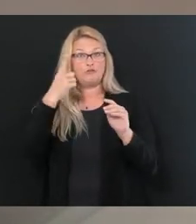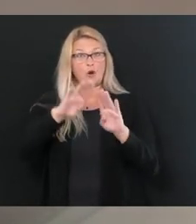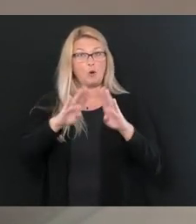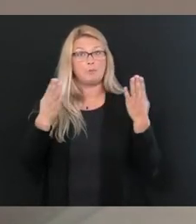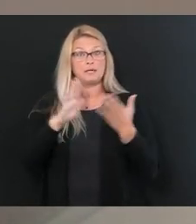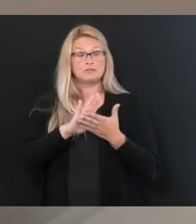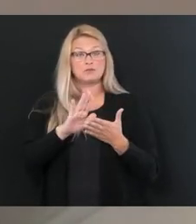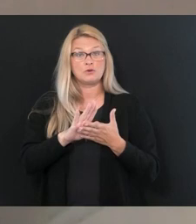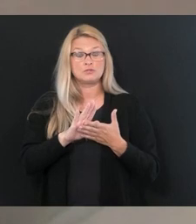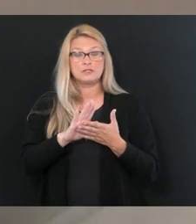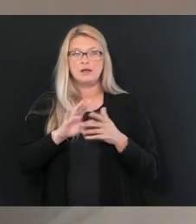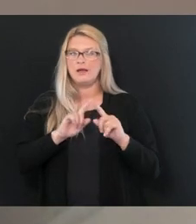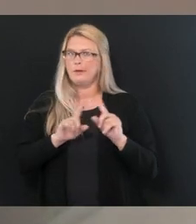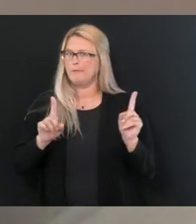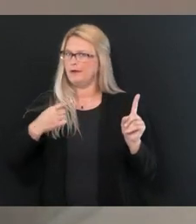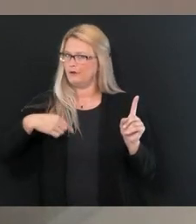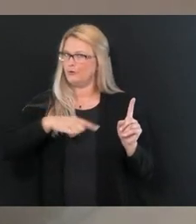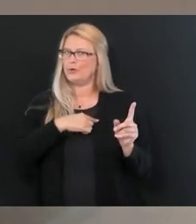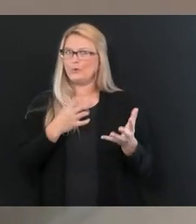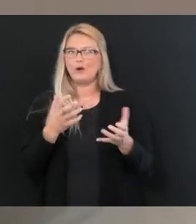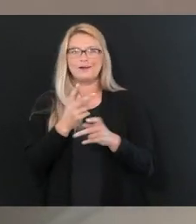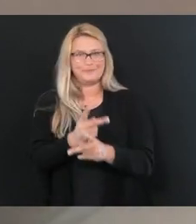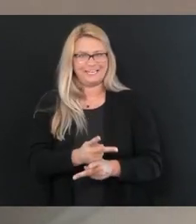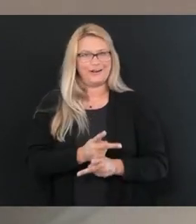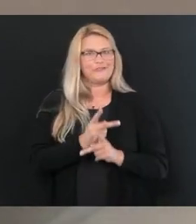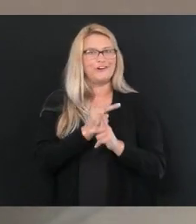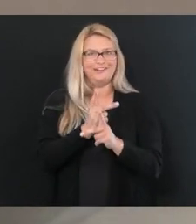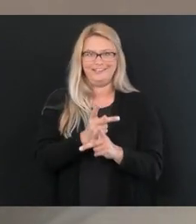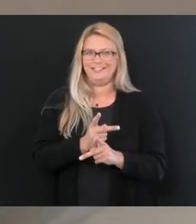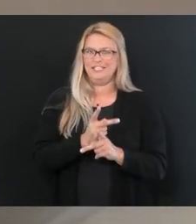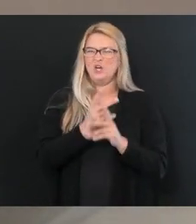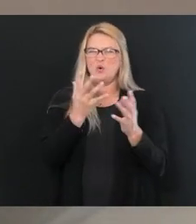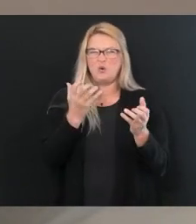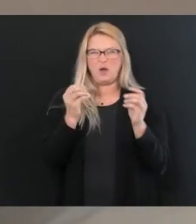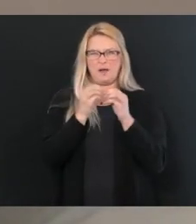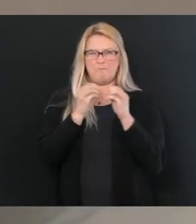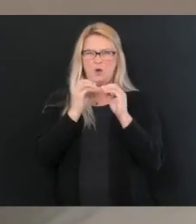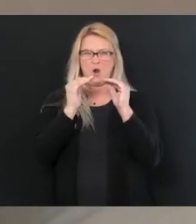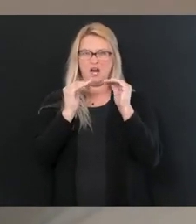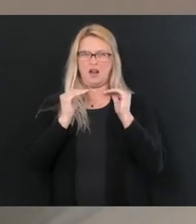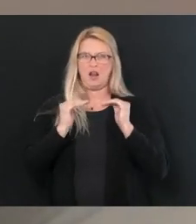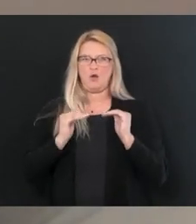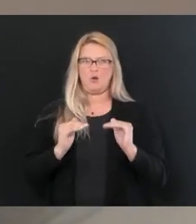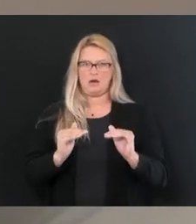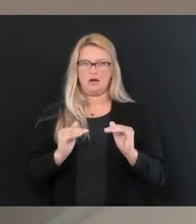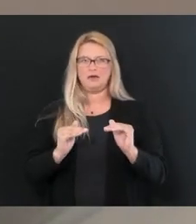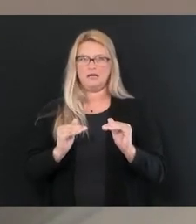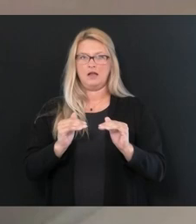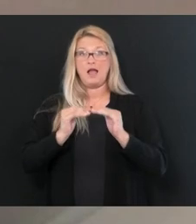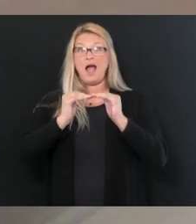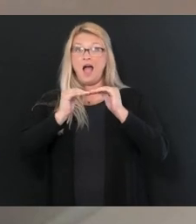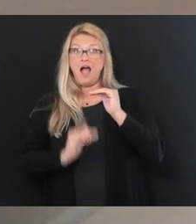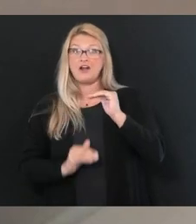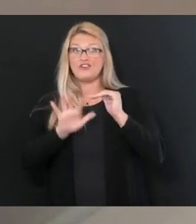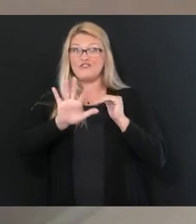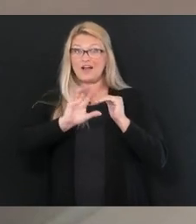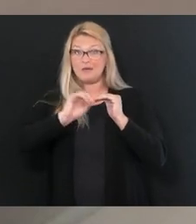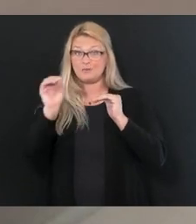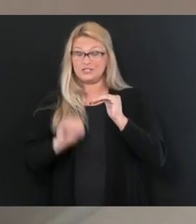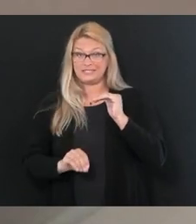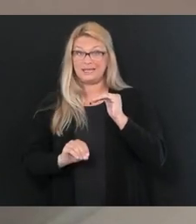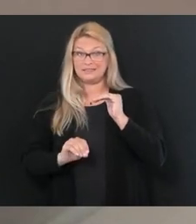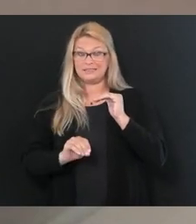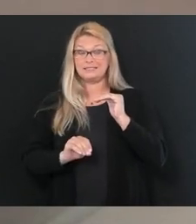really, really careful, that we were going to take that down even more, and we were going to say under a 5% rate of